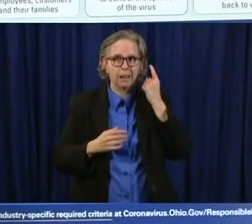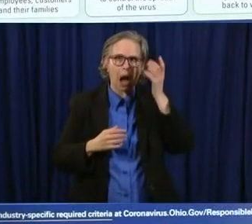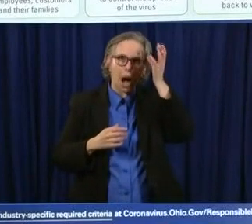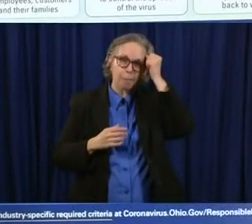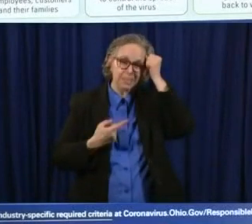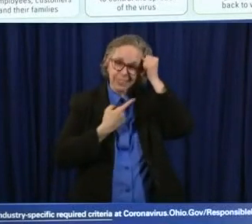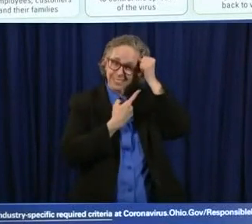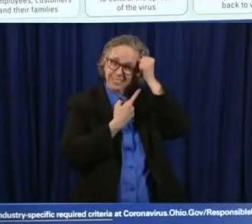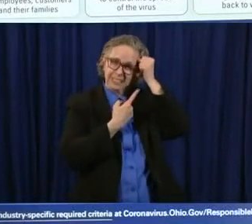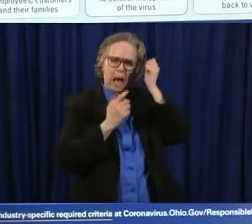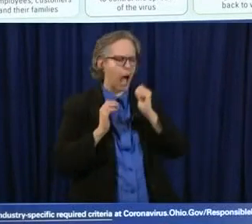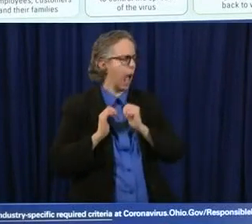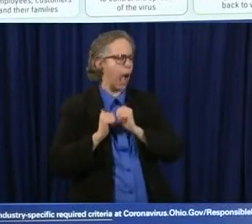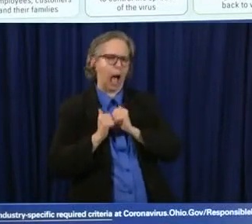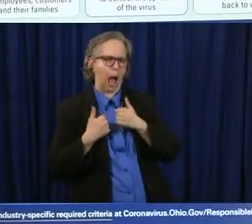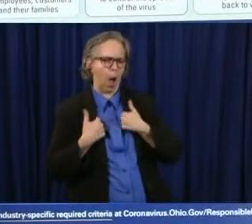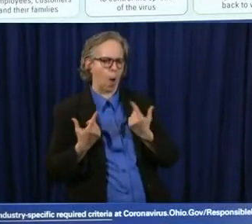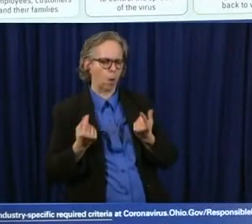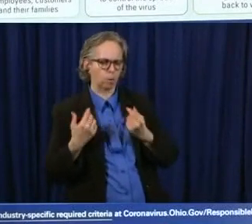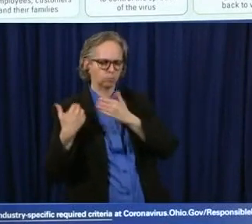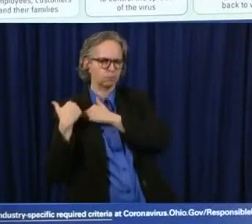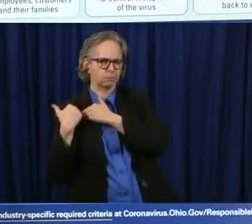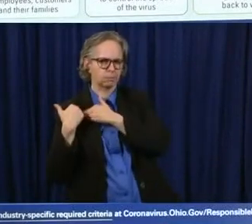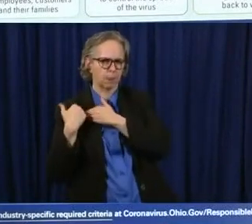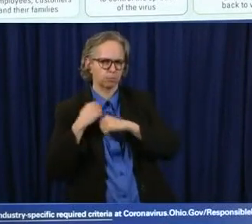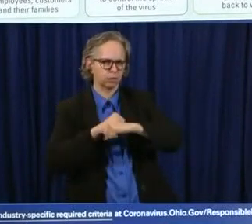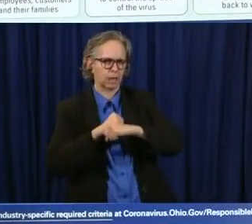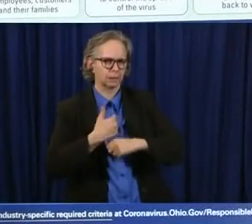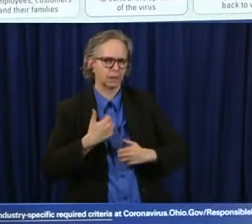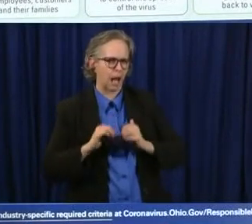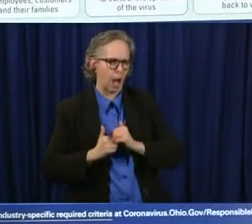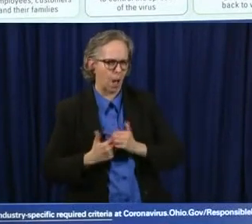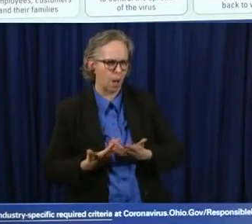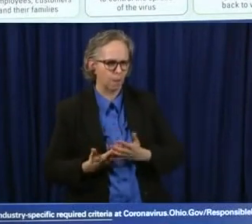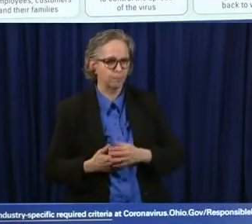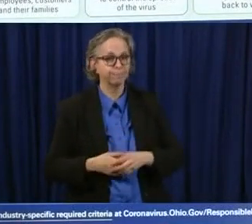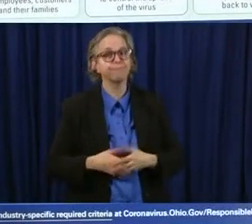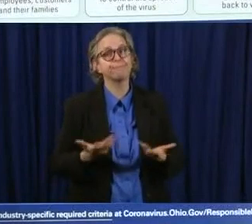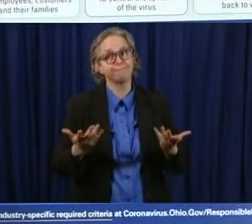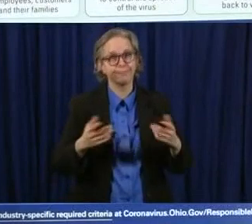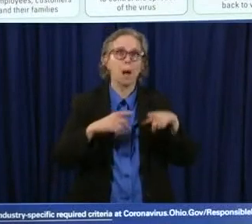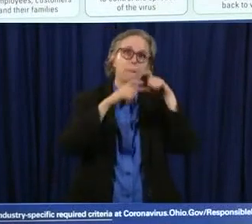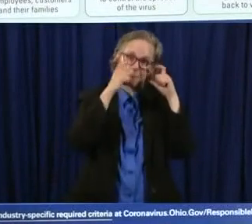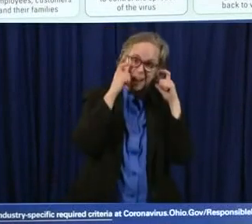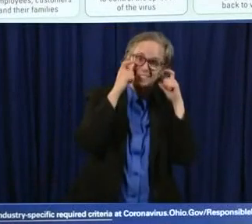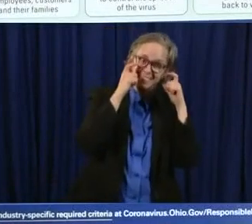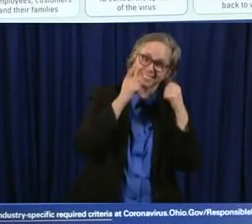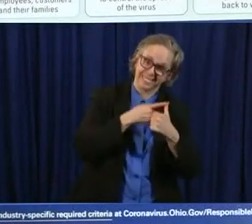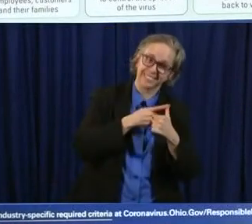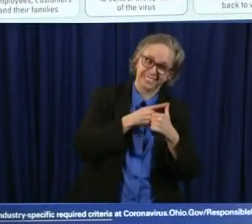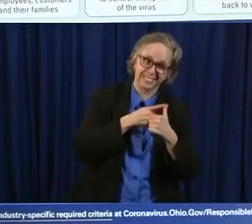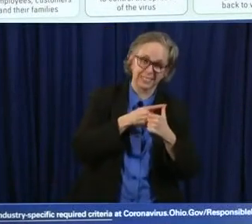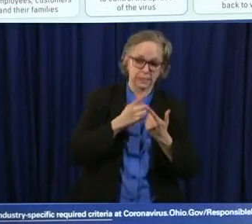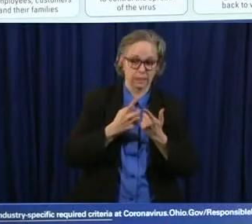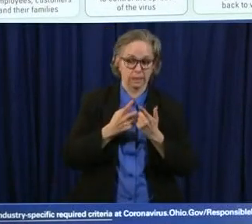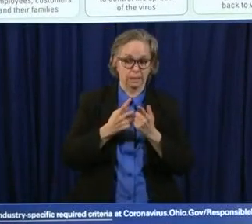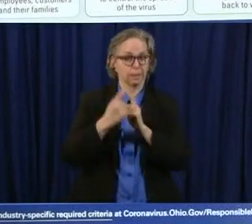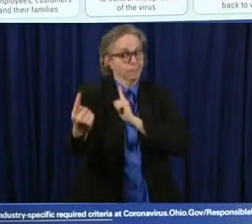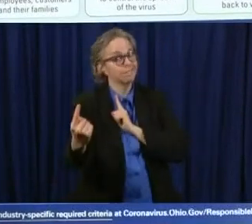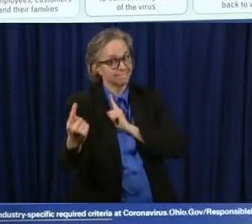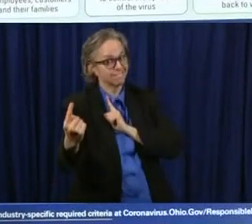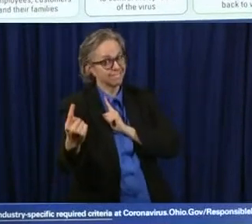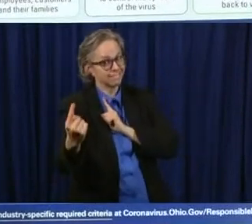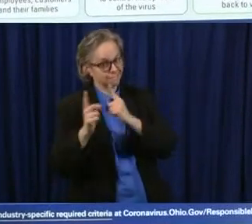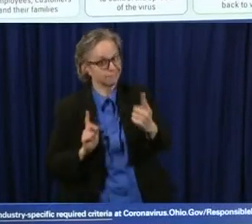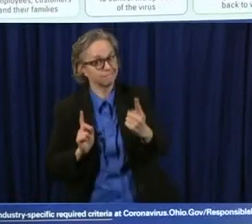do that uh you know we're the we're we're the we're the protection uh try to keep your distance um so